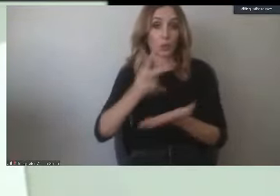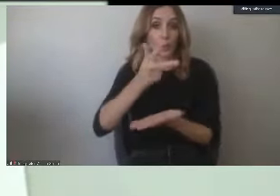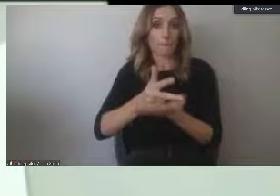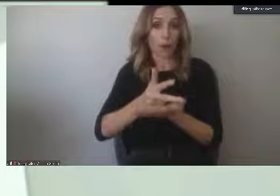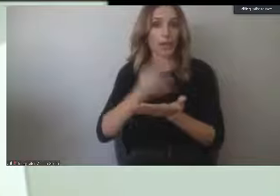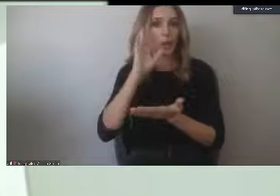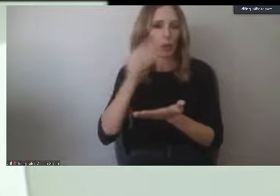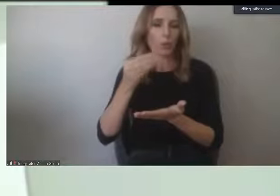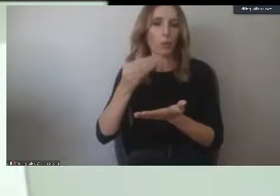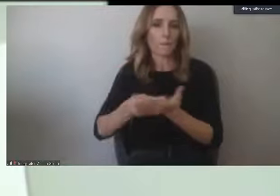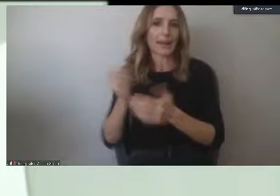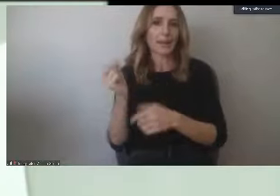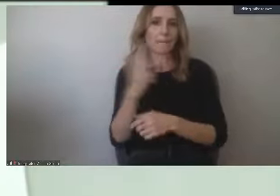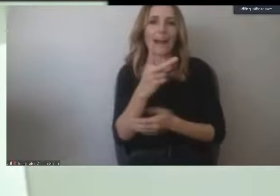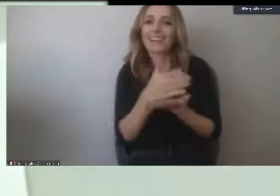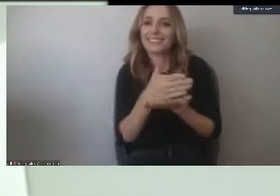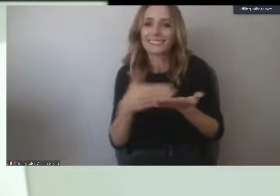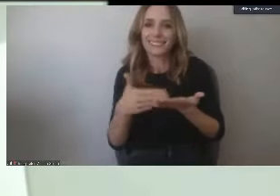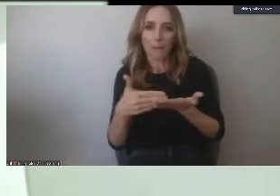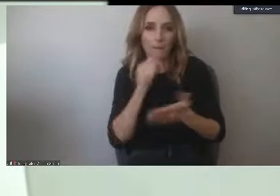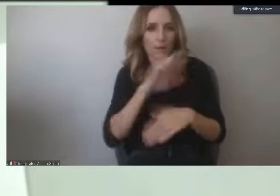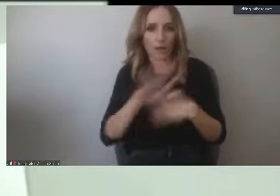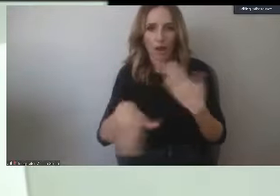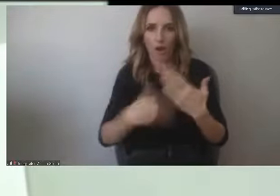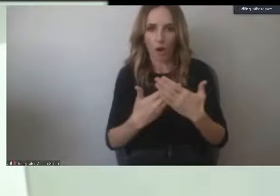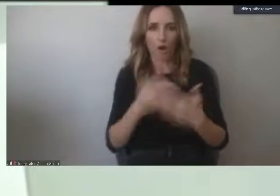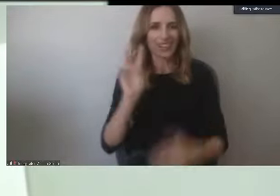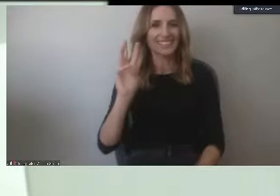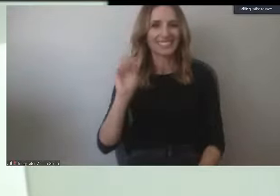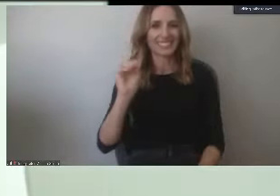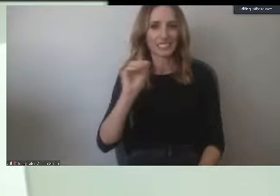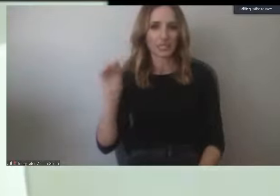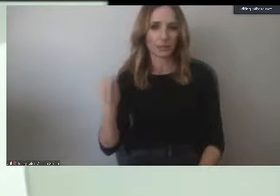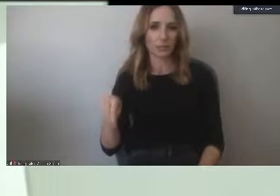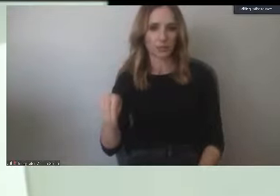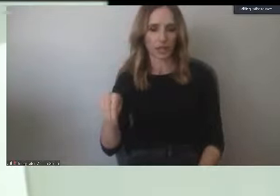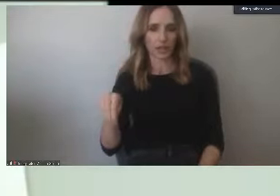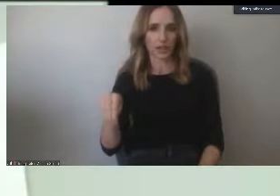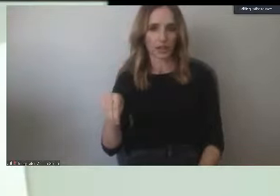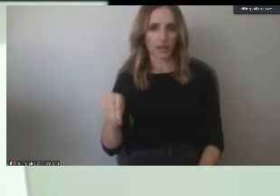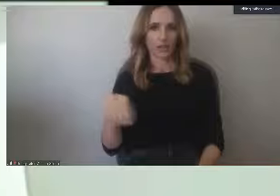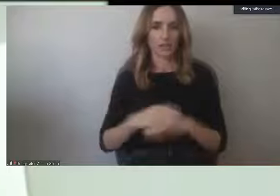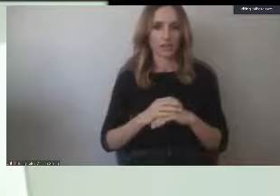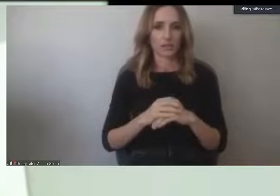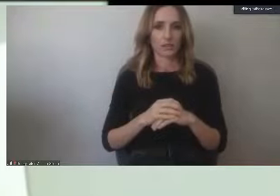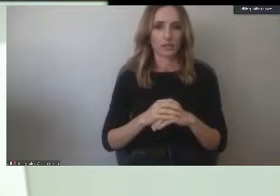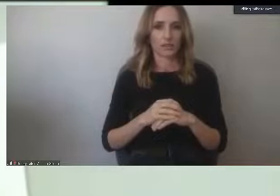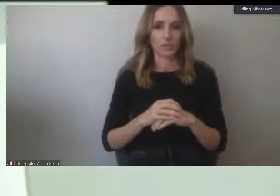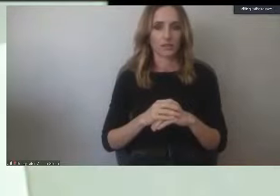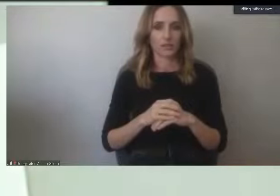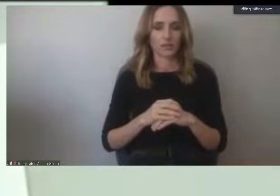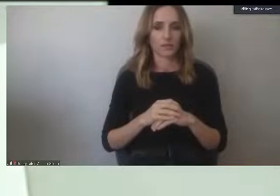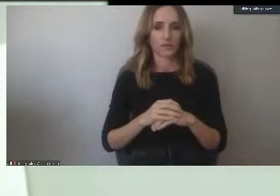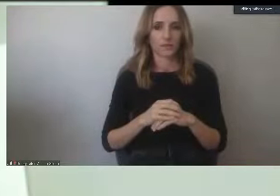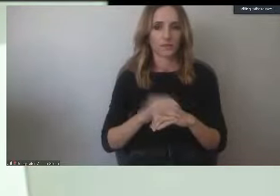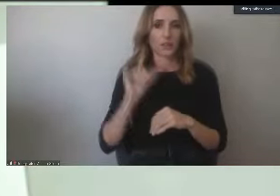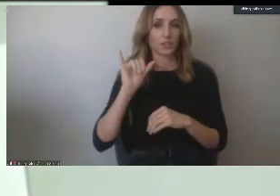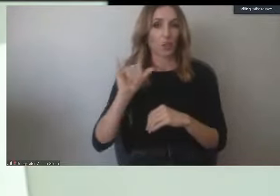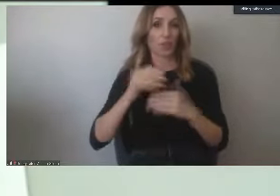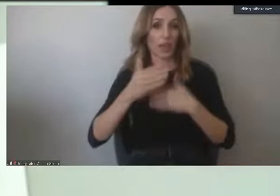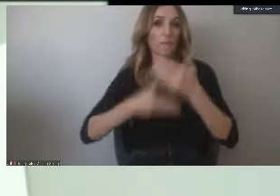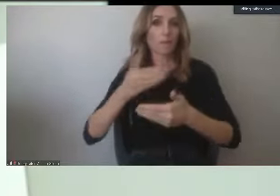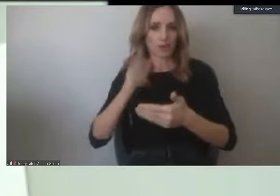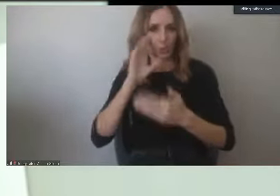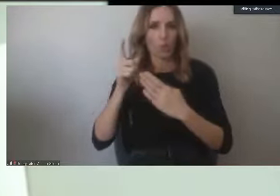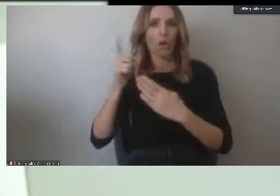So what does that mean? That means you will receive roughly 60% of what you paid for the parking permit in a refund. And again, that process